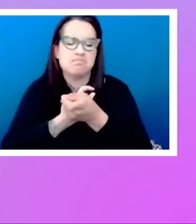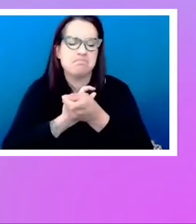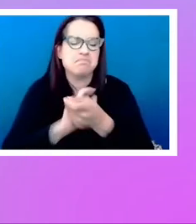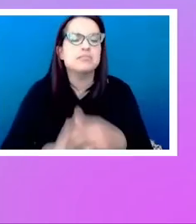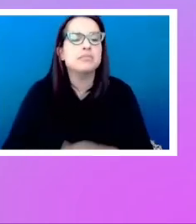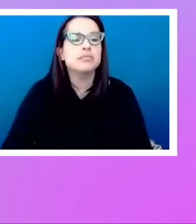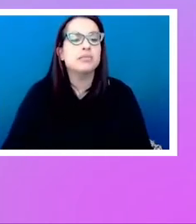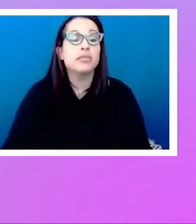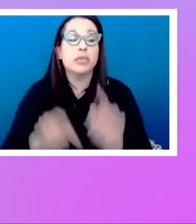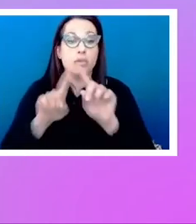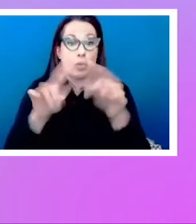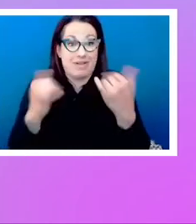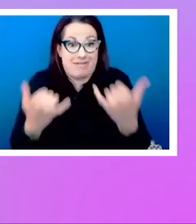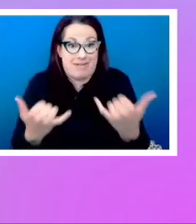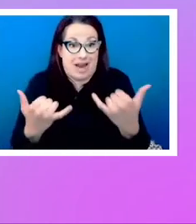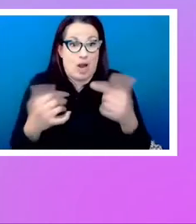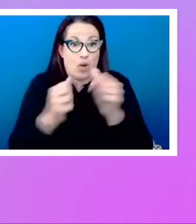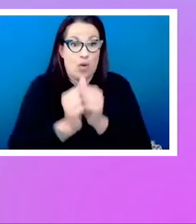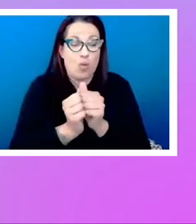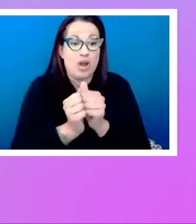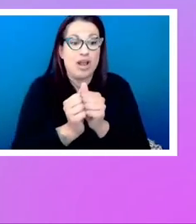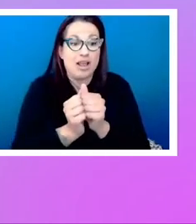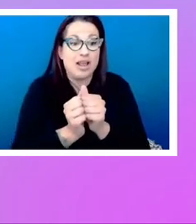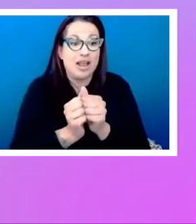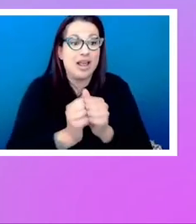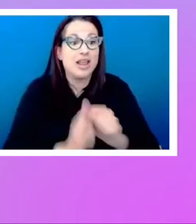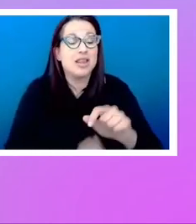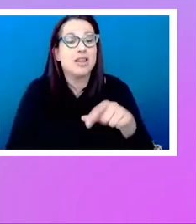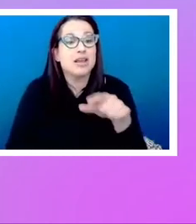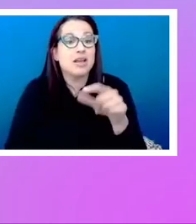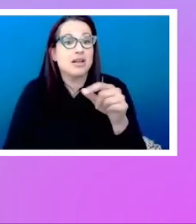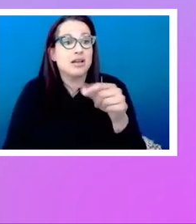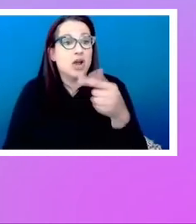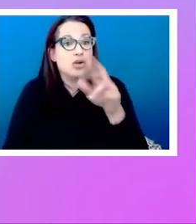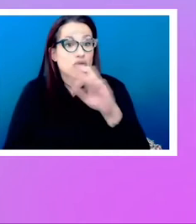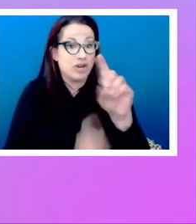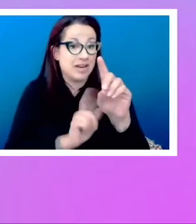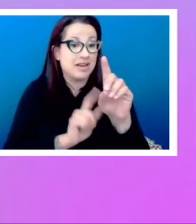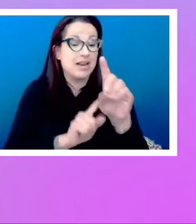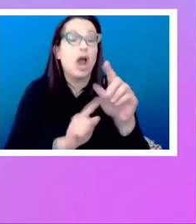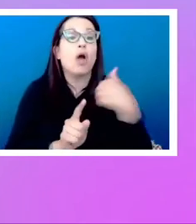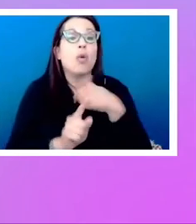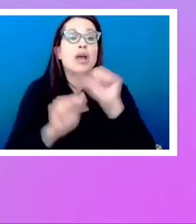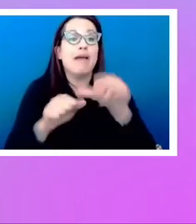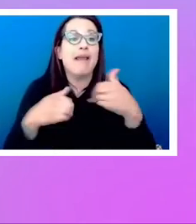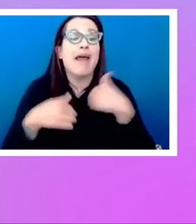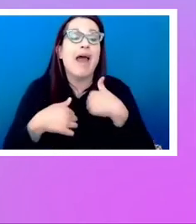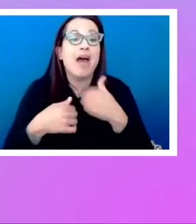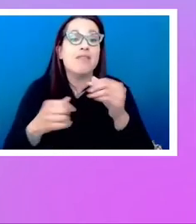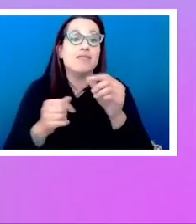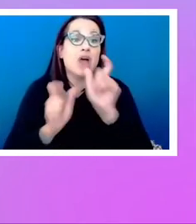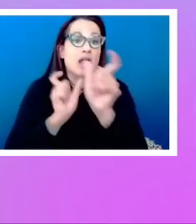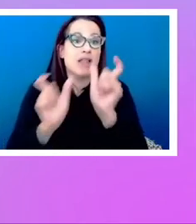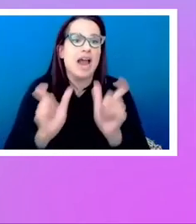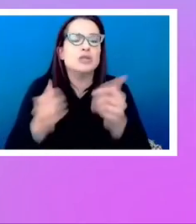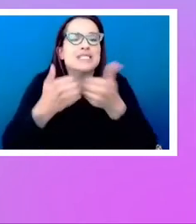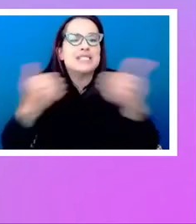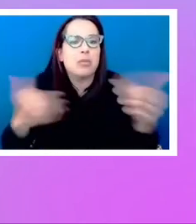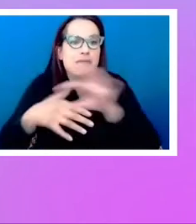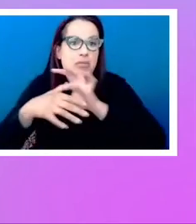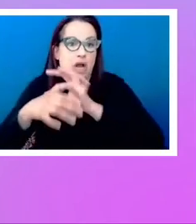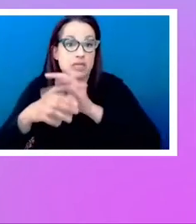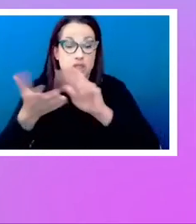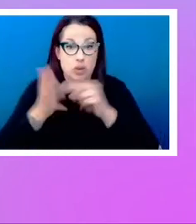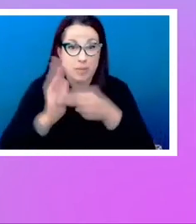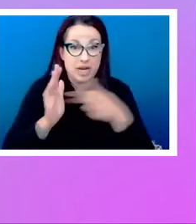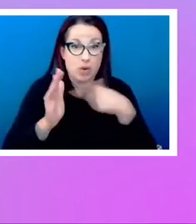now, with grid in particular, we really can have a layout that's separate from its content, we can reorder those